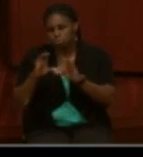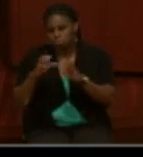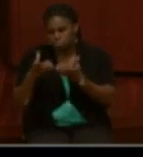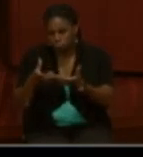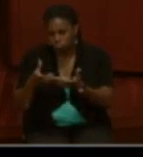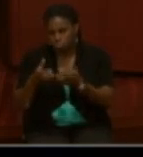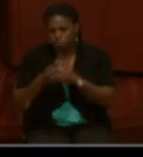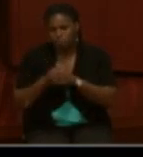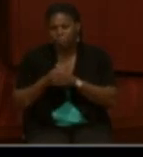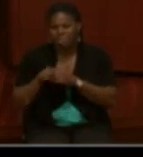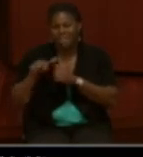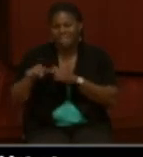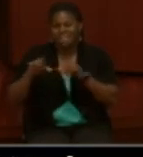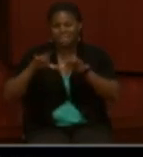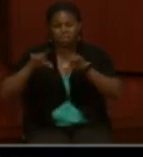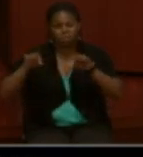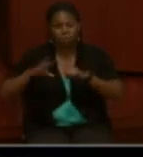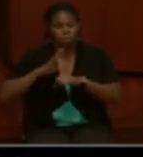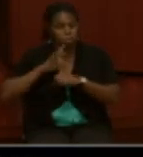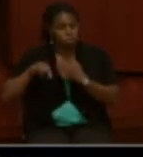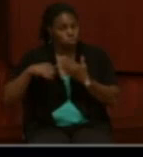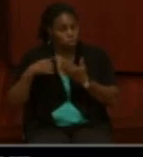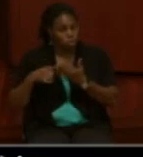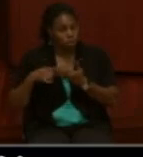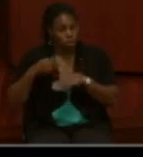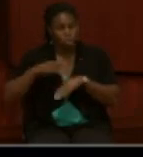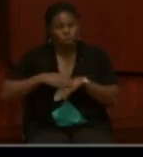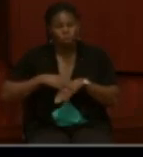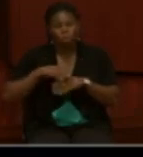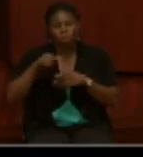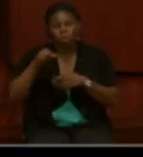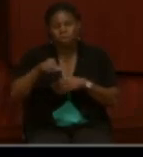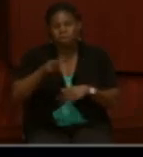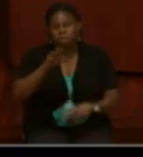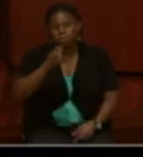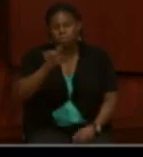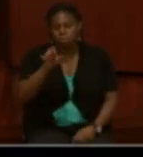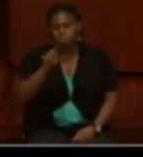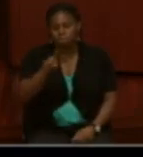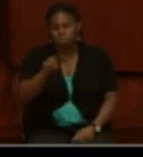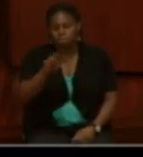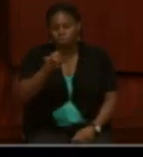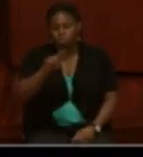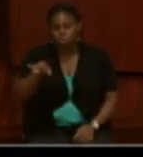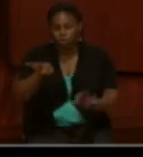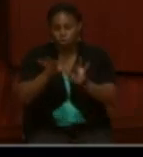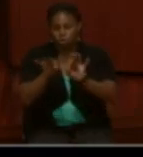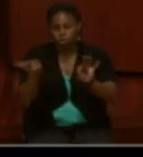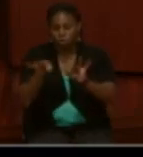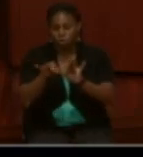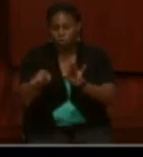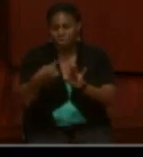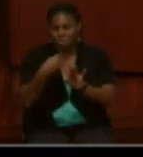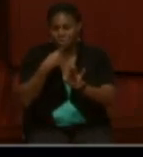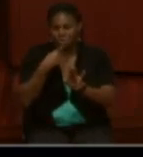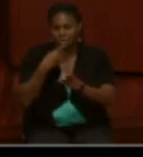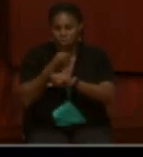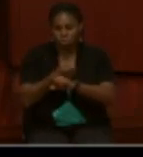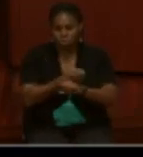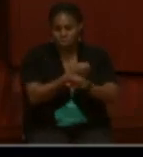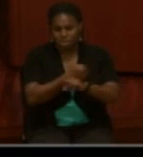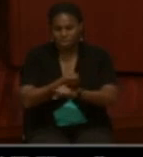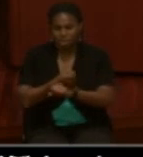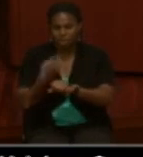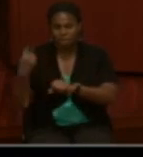And then this is the card that I was referring to. On his muster route roll in the remarks section it shows that he was a slave since